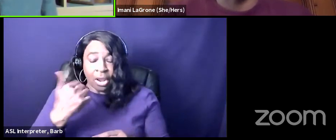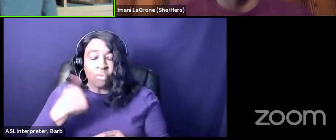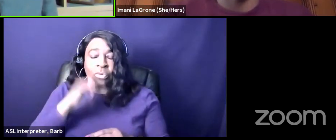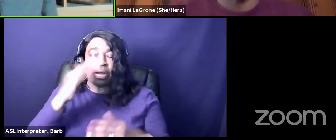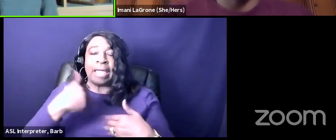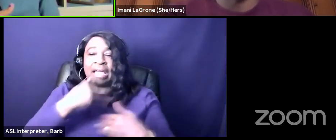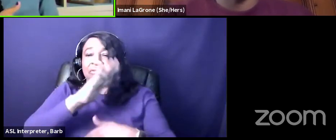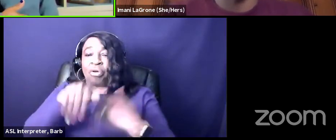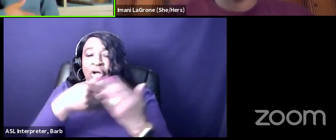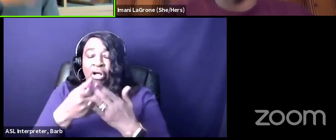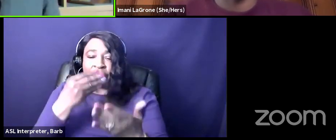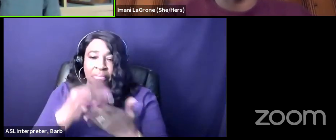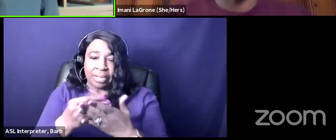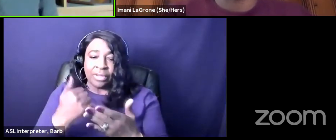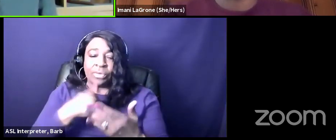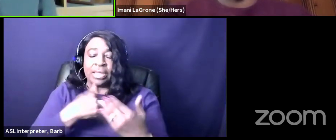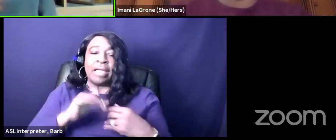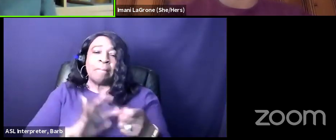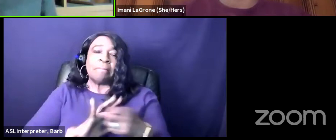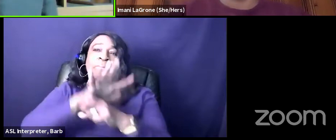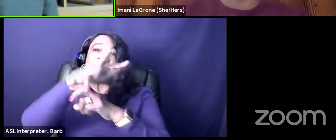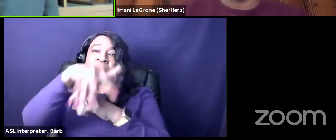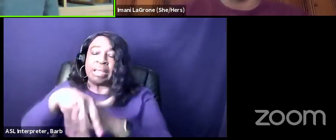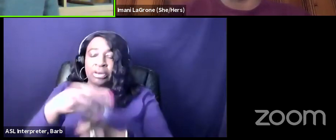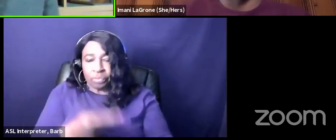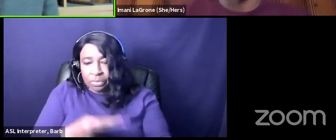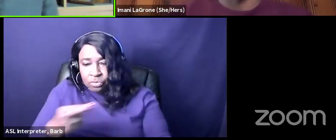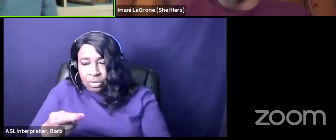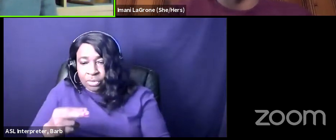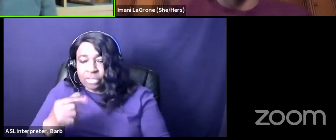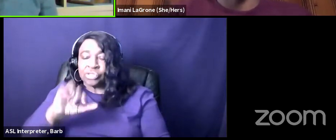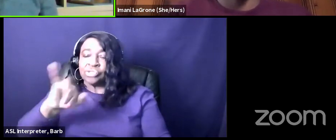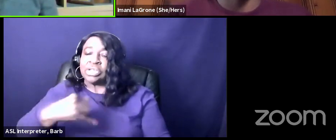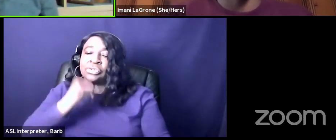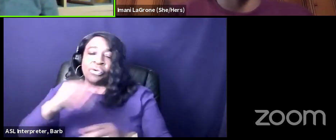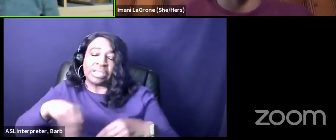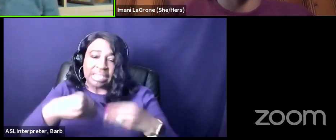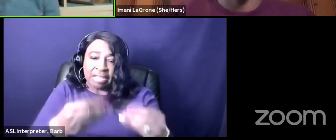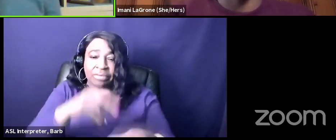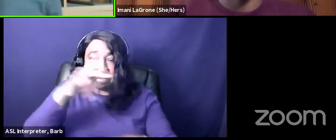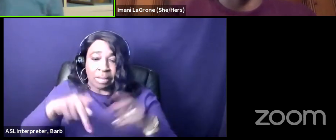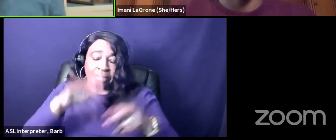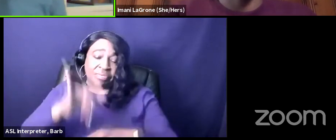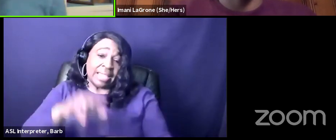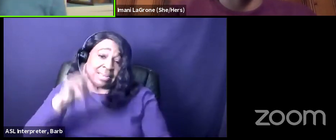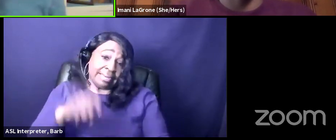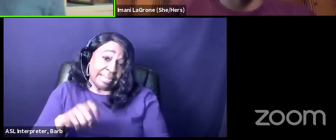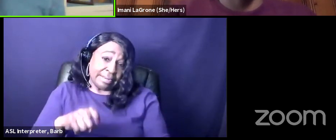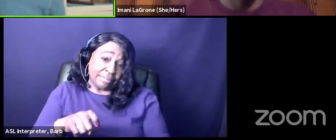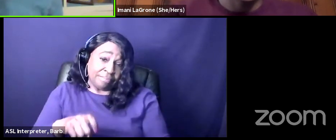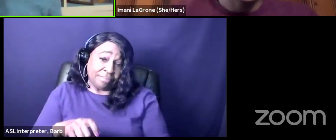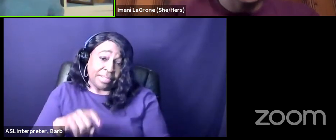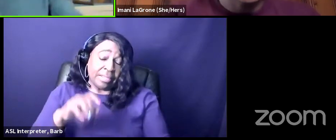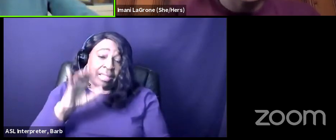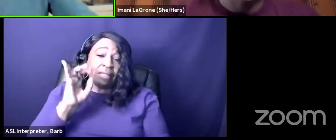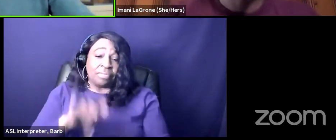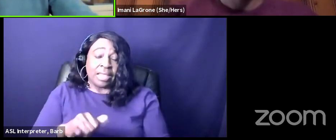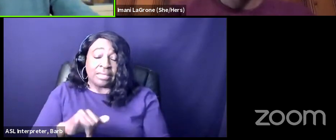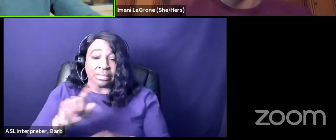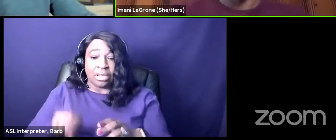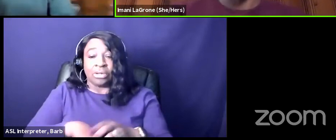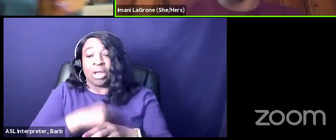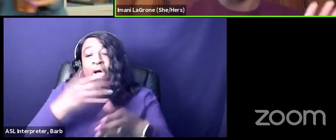don't have scarce resources we've got plenty of resources we just don't give them to the people who need it that is a very long way to answer your question